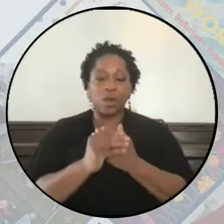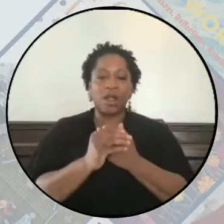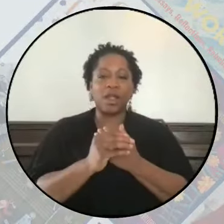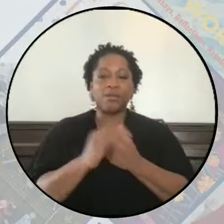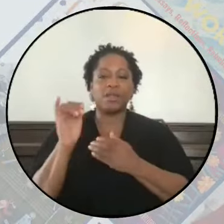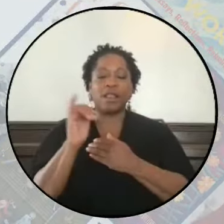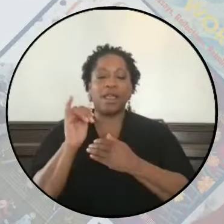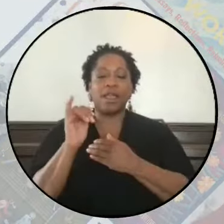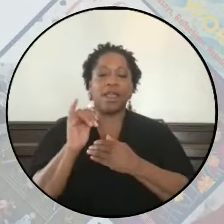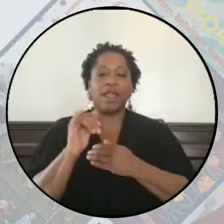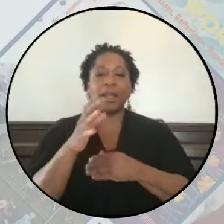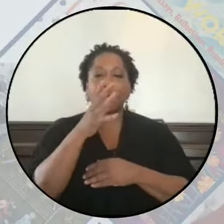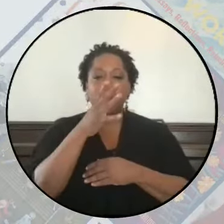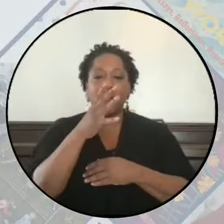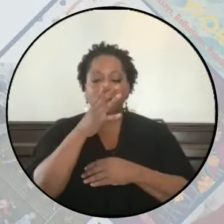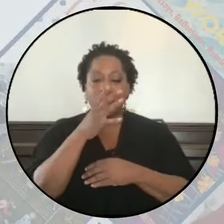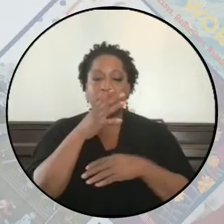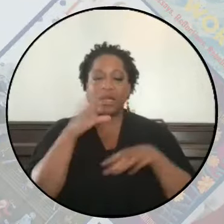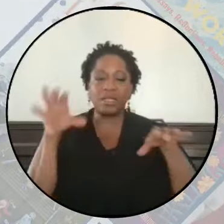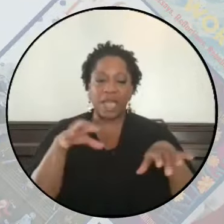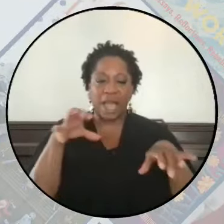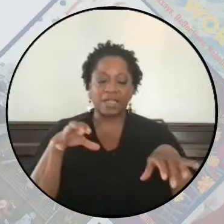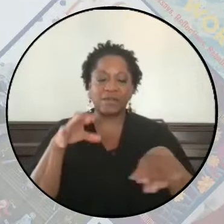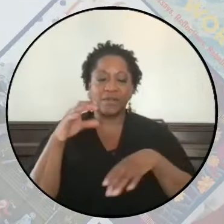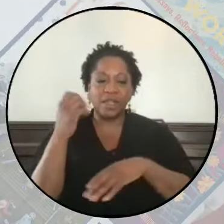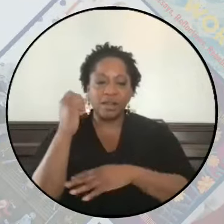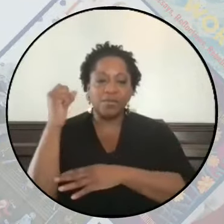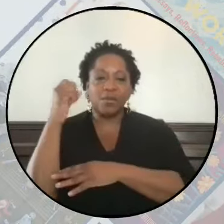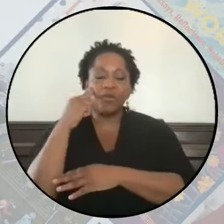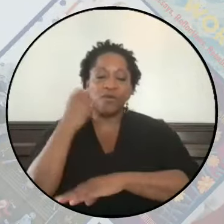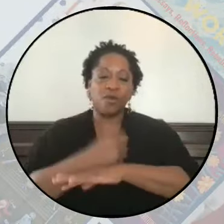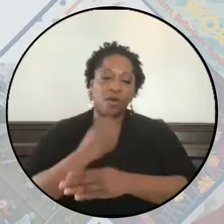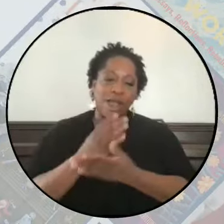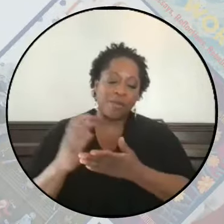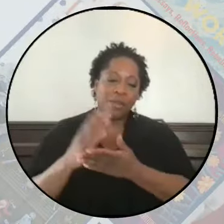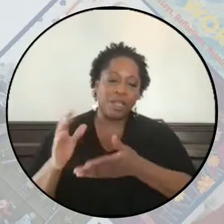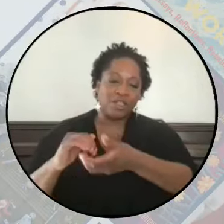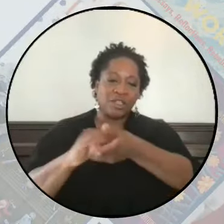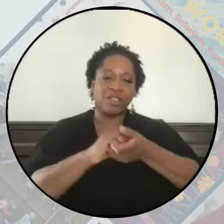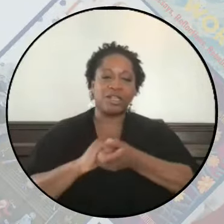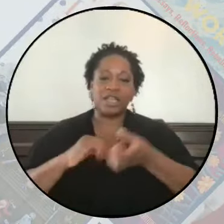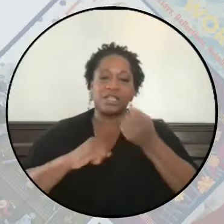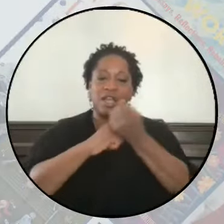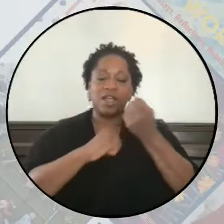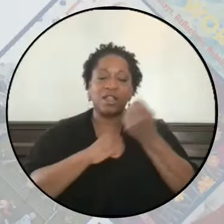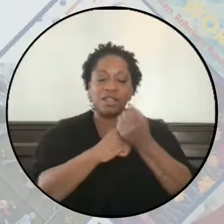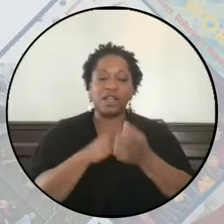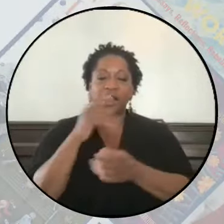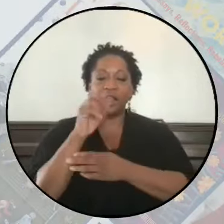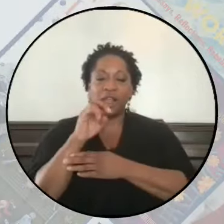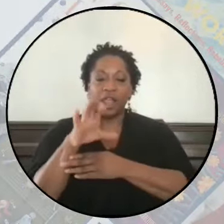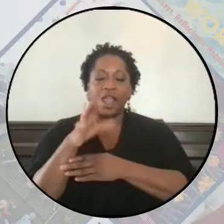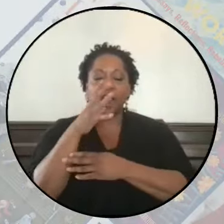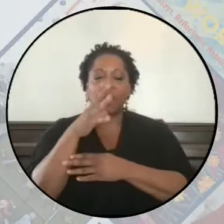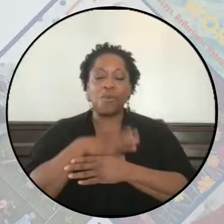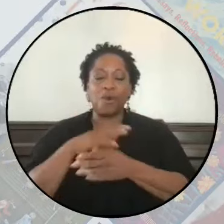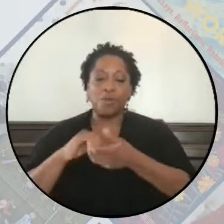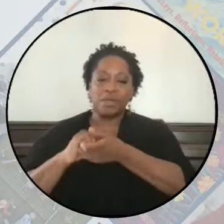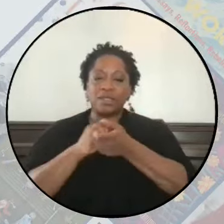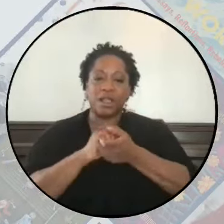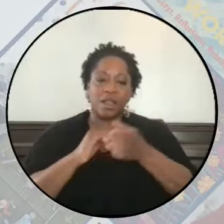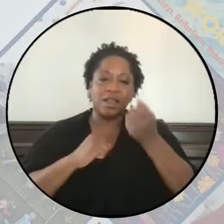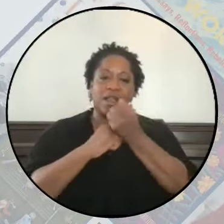such as MAMA's Activating Movements for Abolition and Solidarity, the Arab Women's Solidarity